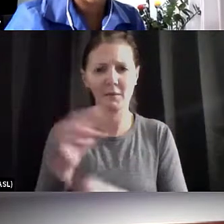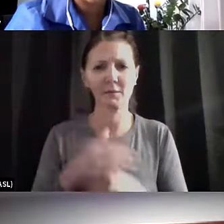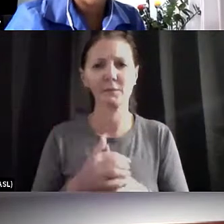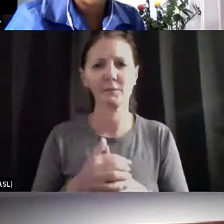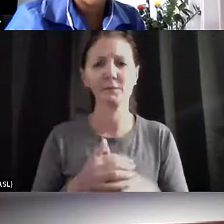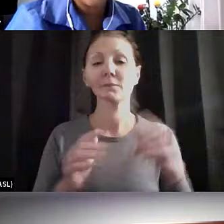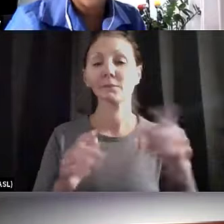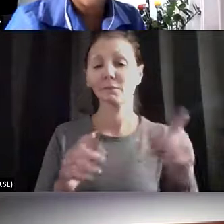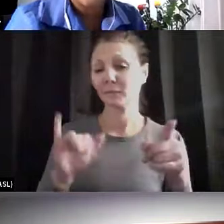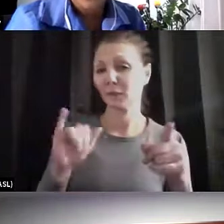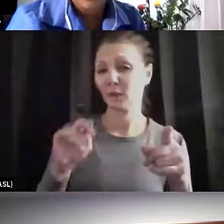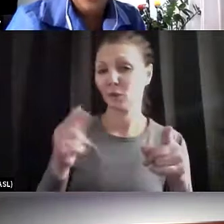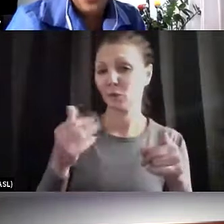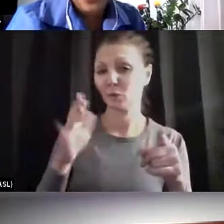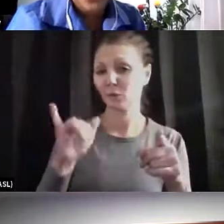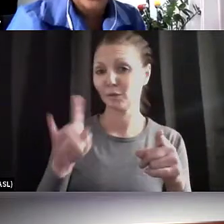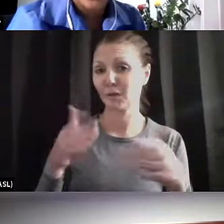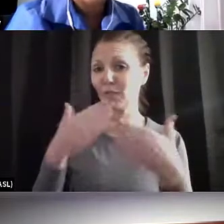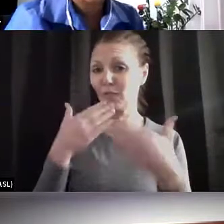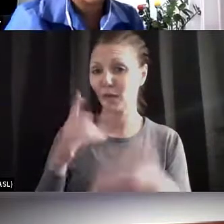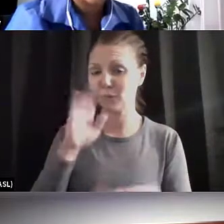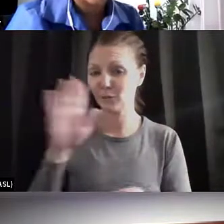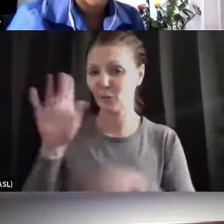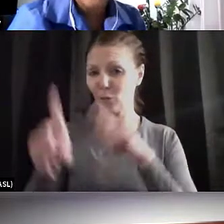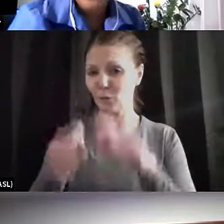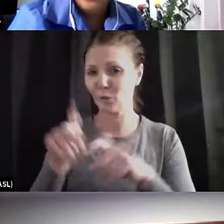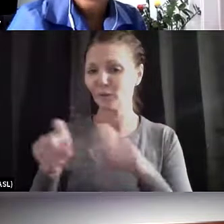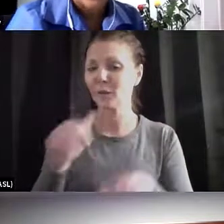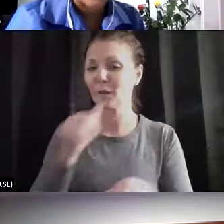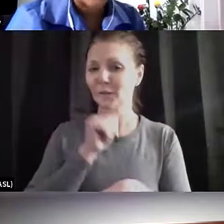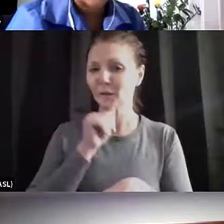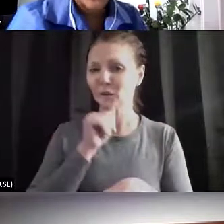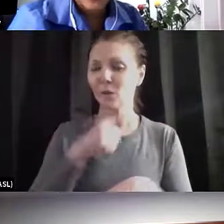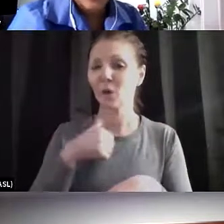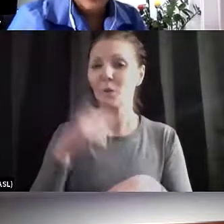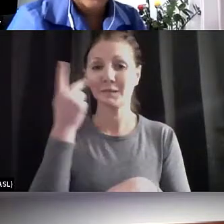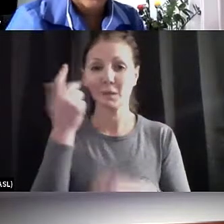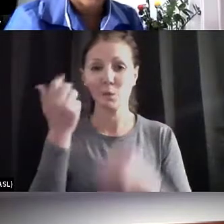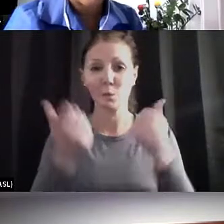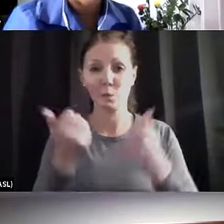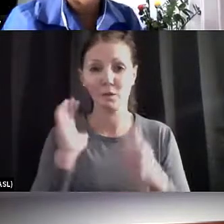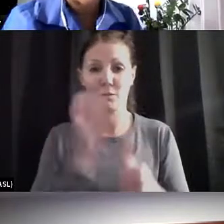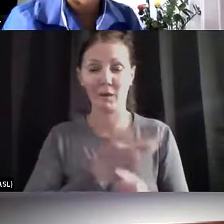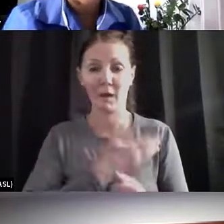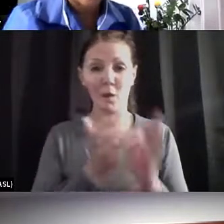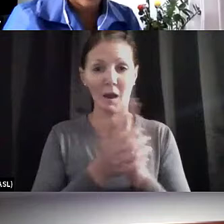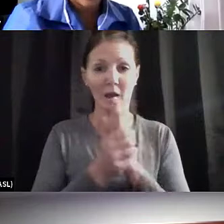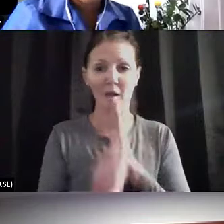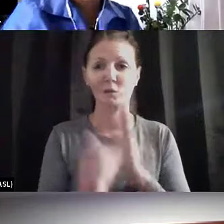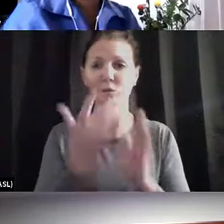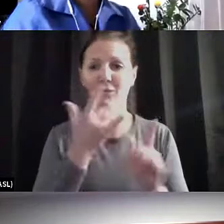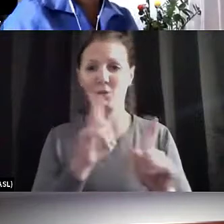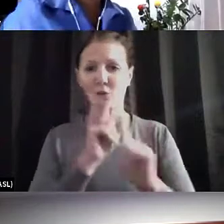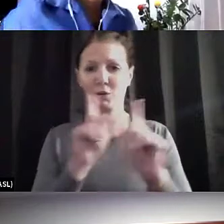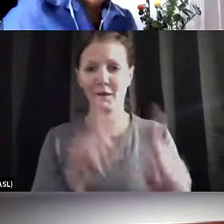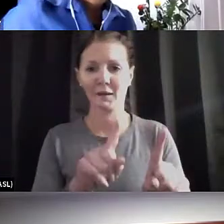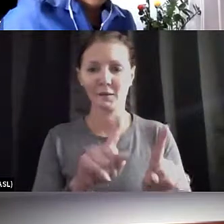Catherine, thank you so much for your question and your patient. So I'm going to see which one of our experts would like to answer that question.